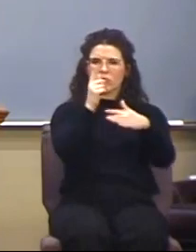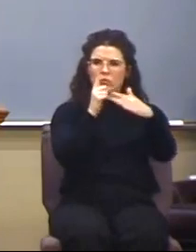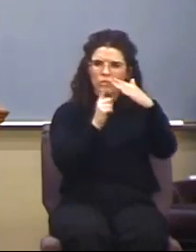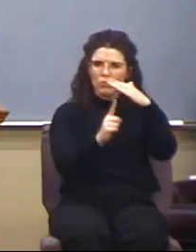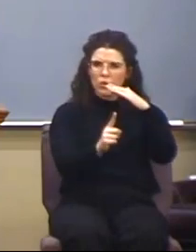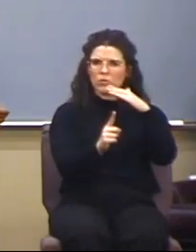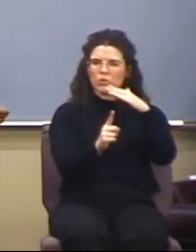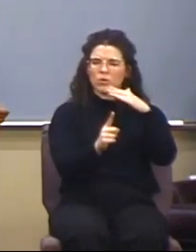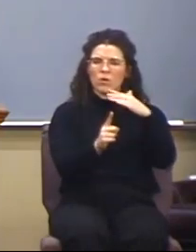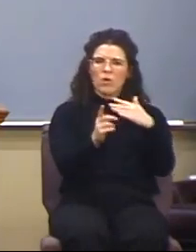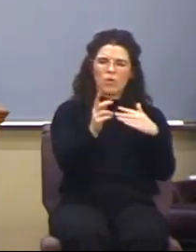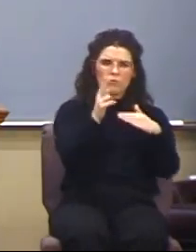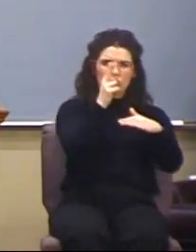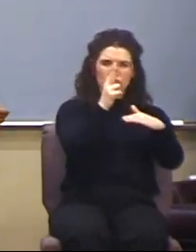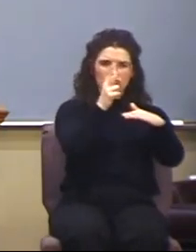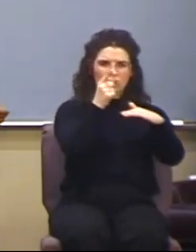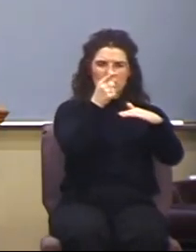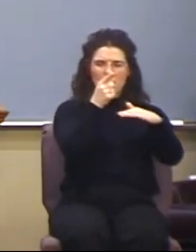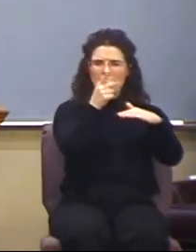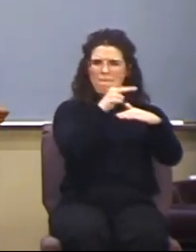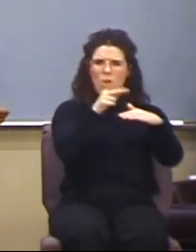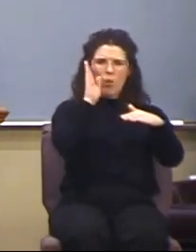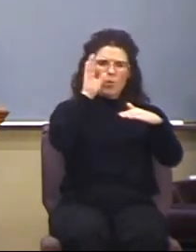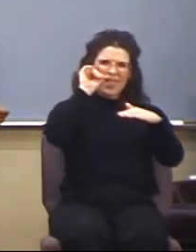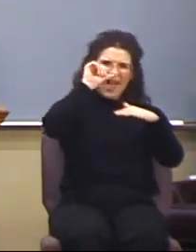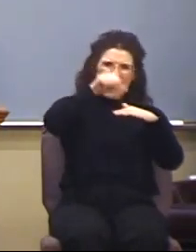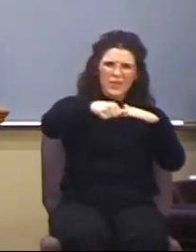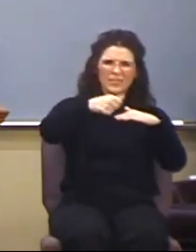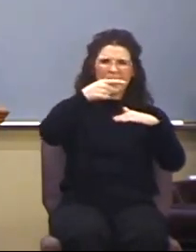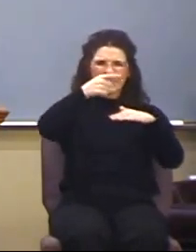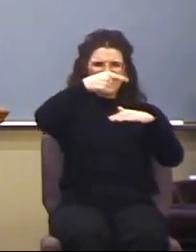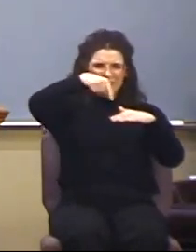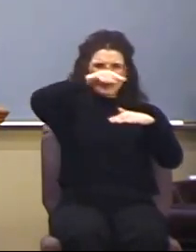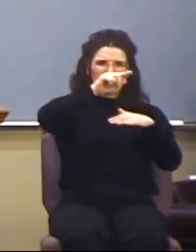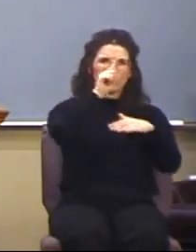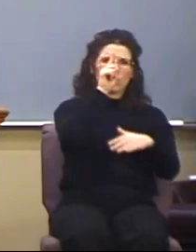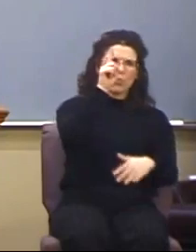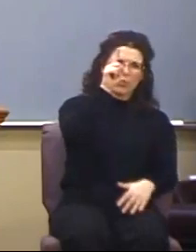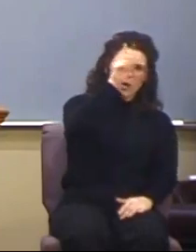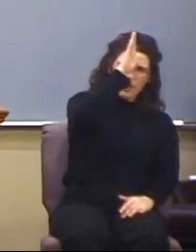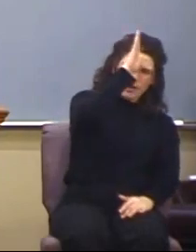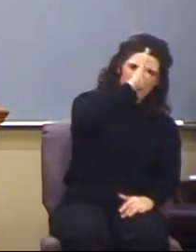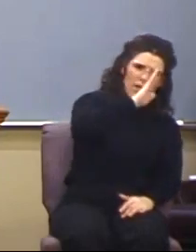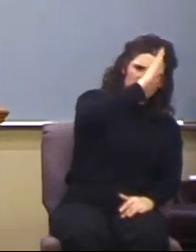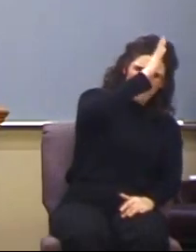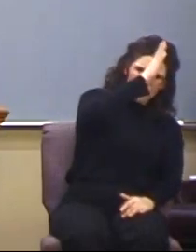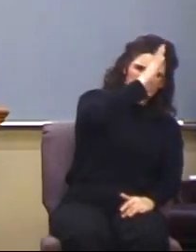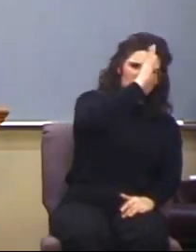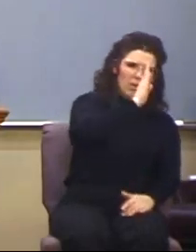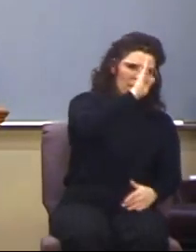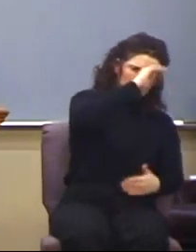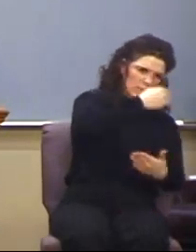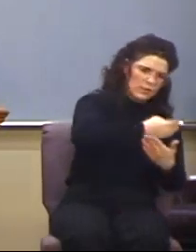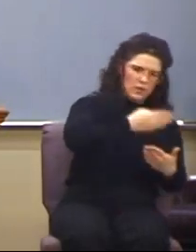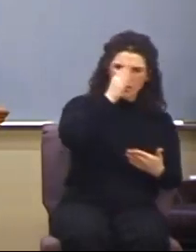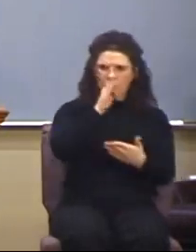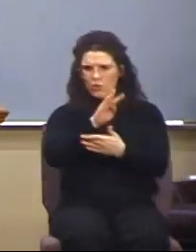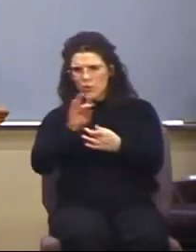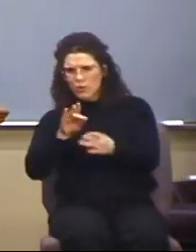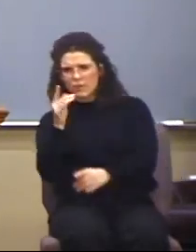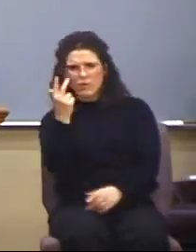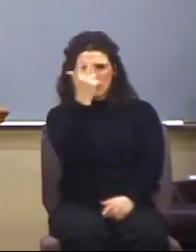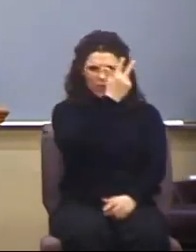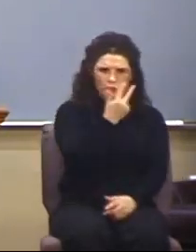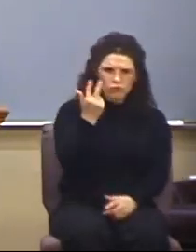three members of the Godhead, they work in seamless synchronization. The members, the three members of the